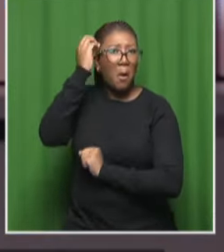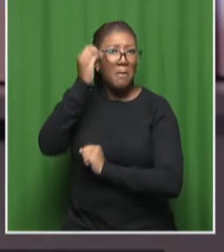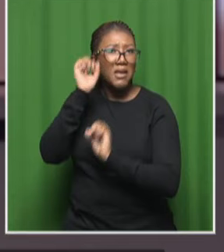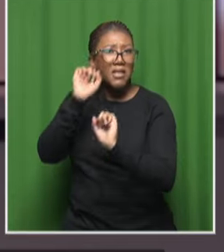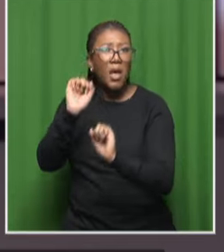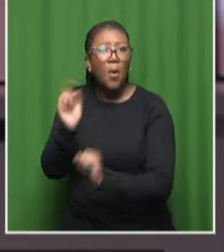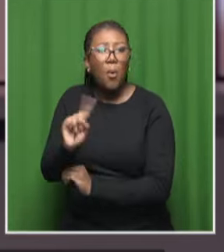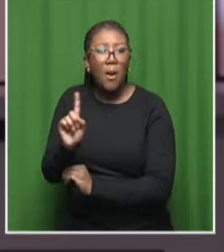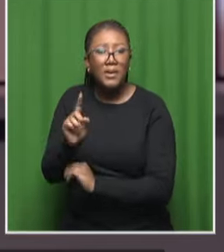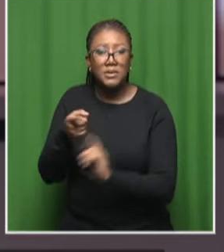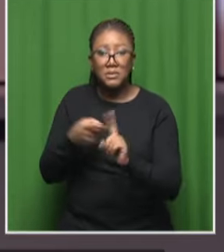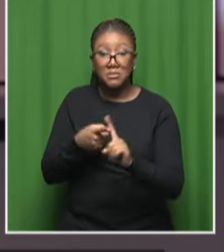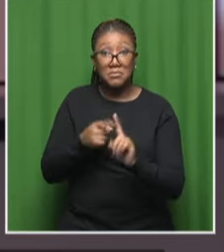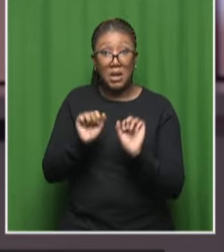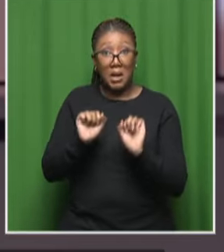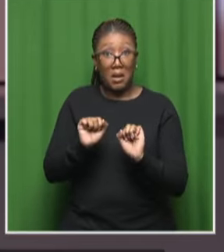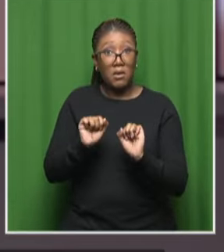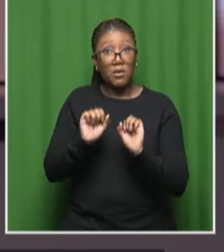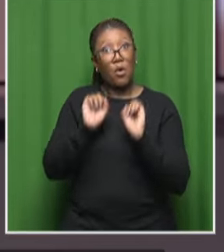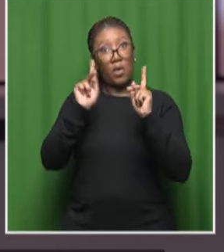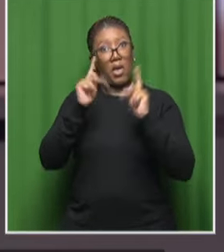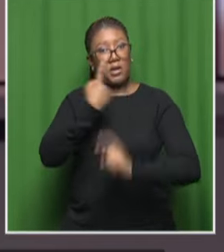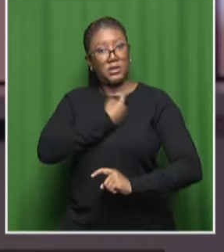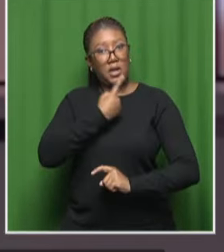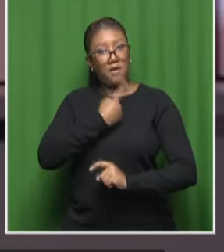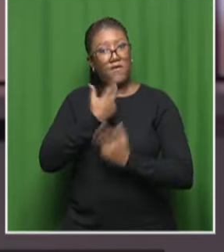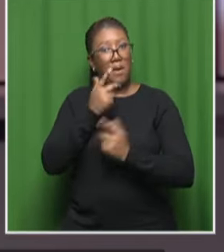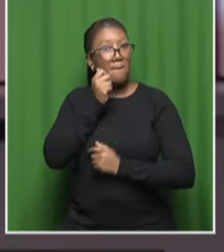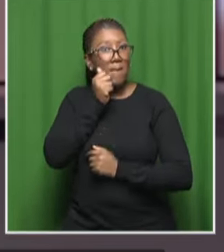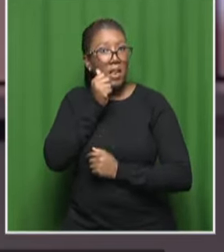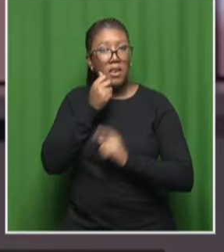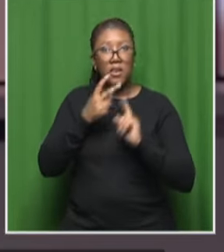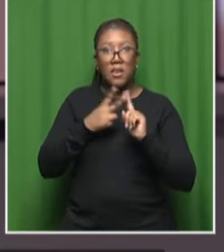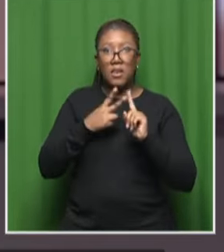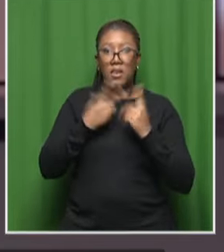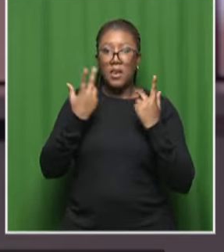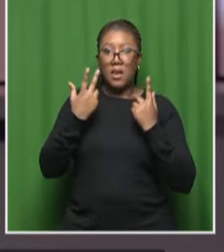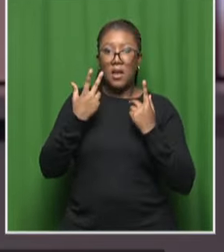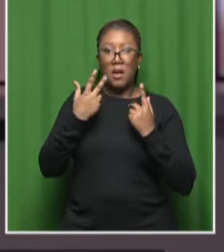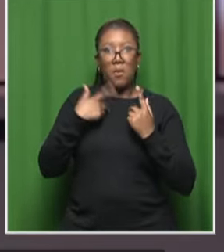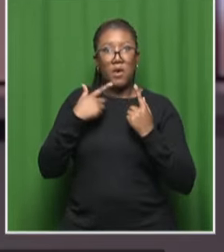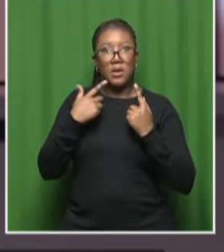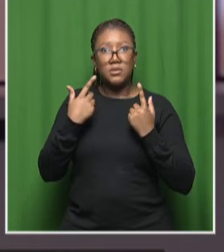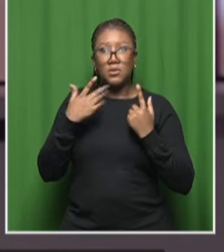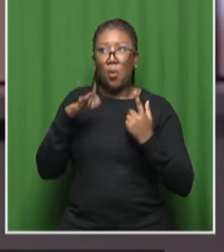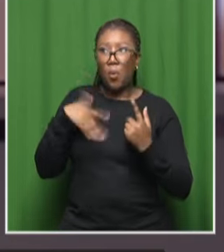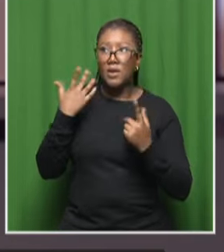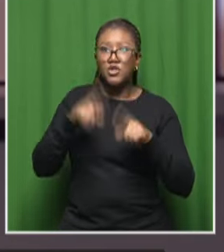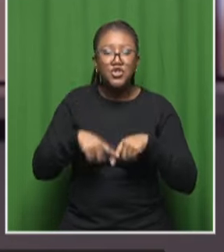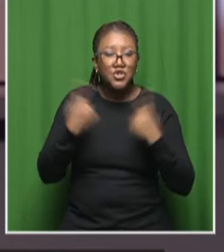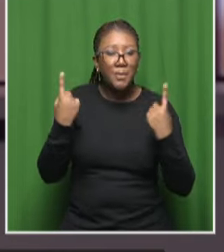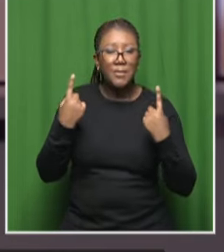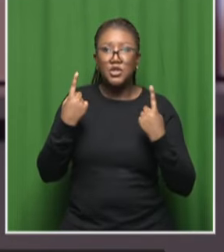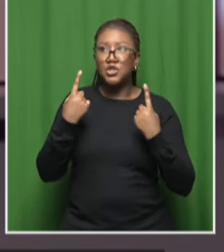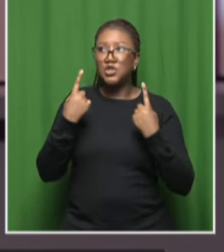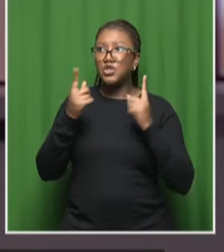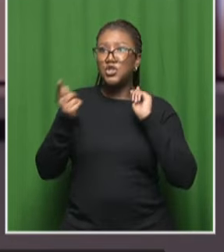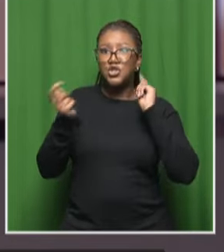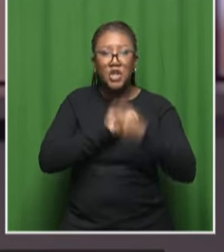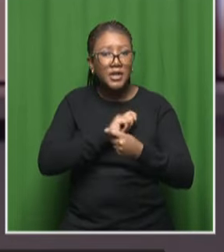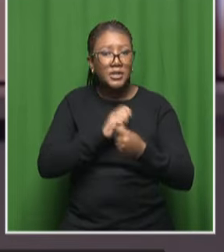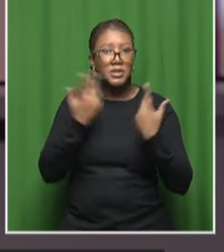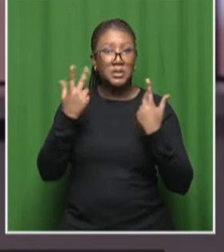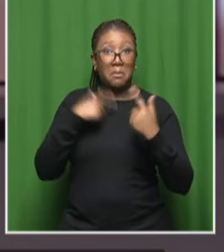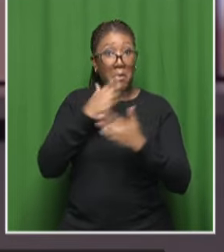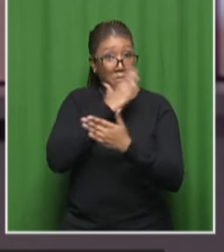to know um is it okay to be a man men men are caught in cycles that they want to break wow men are caught in cycles i don't know if you've noticed that uh in